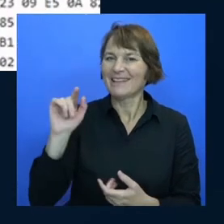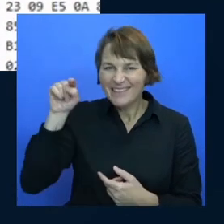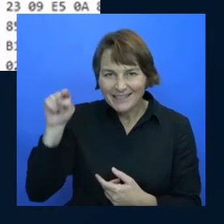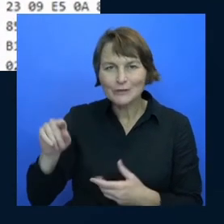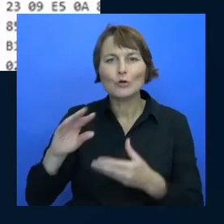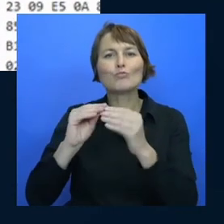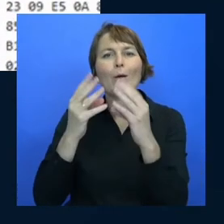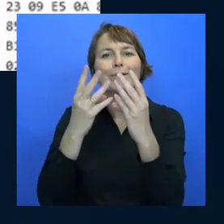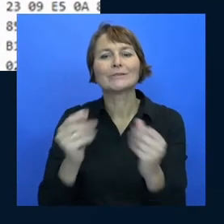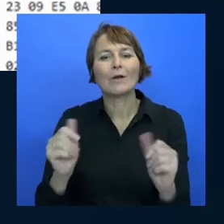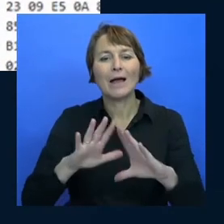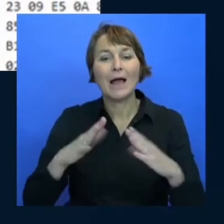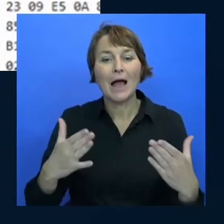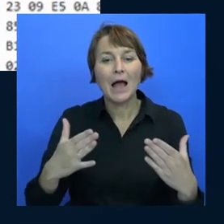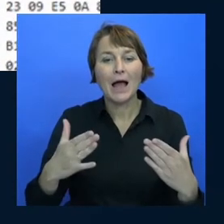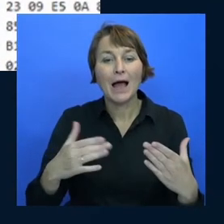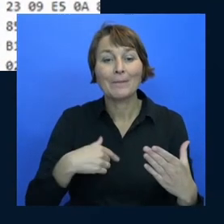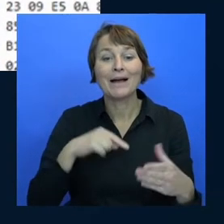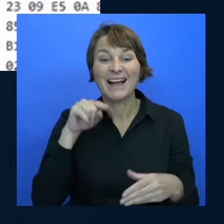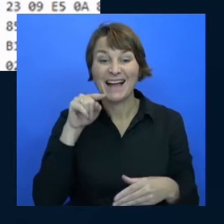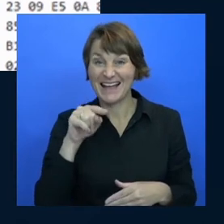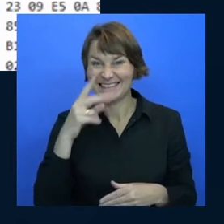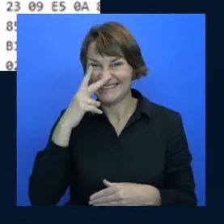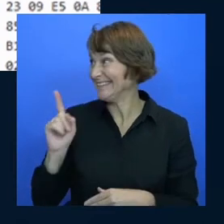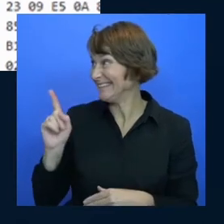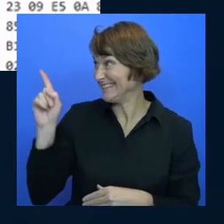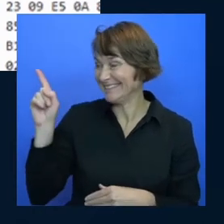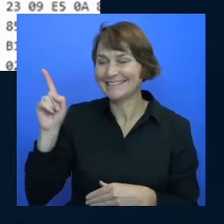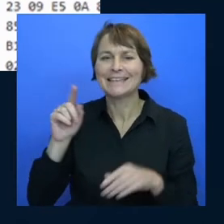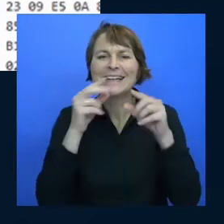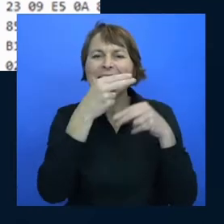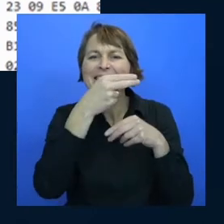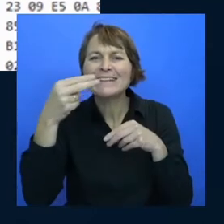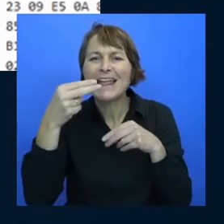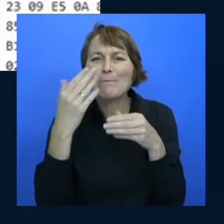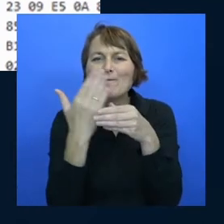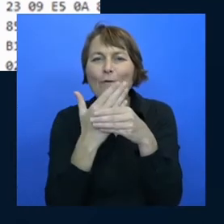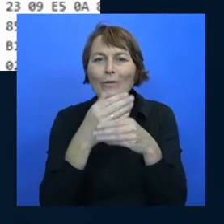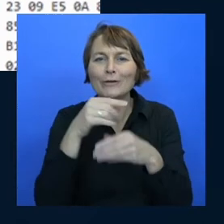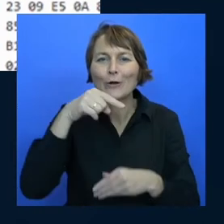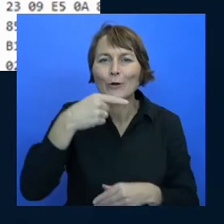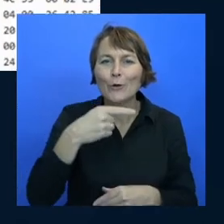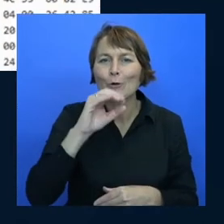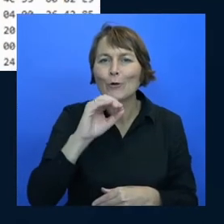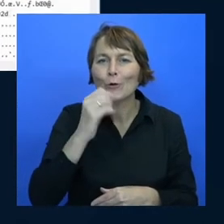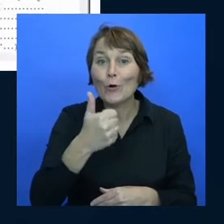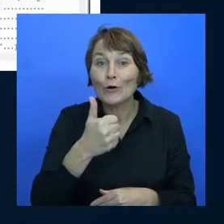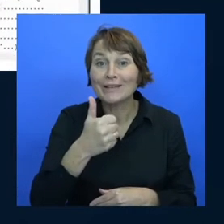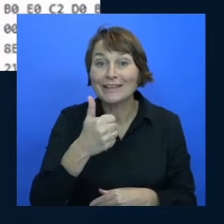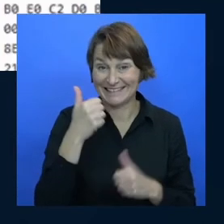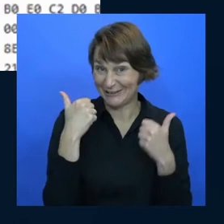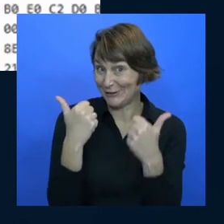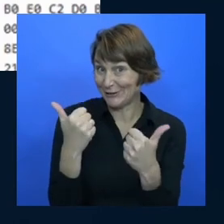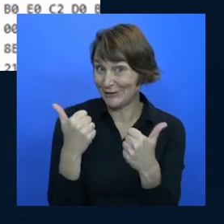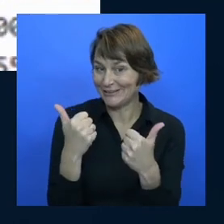literally made a folder called good i don't know how frustrated i am i think i'm 13 hours 12 hours into it and then